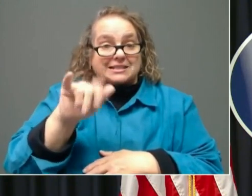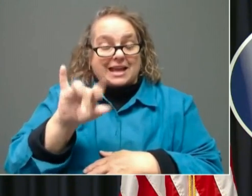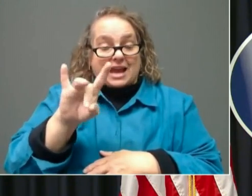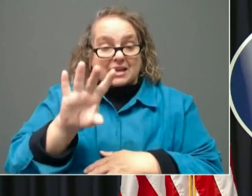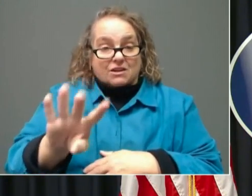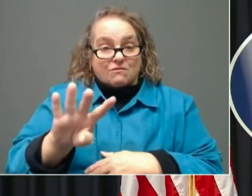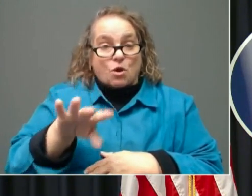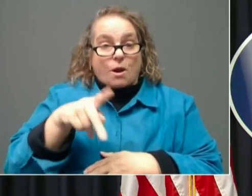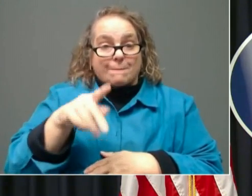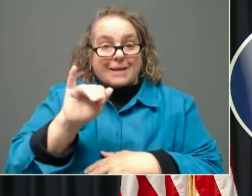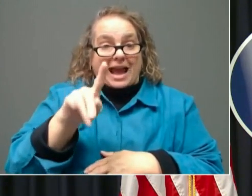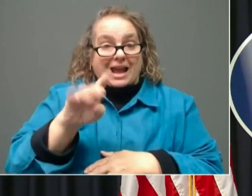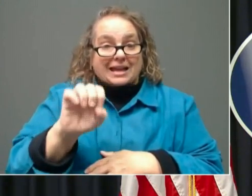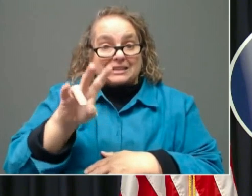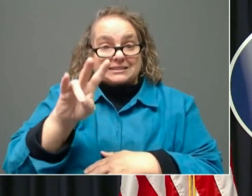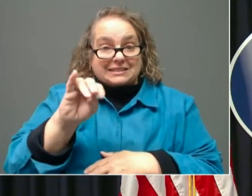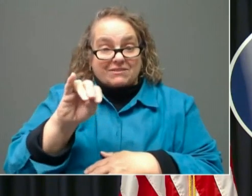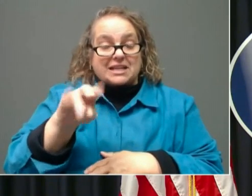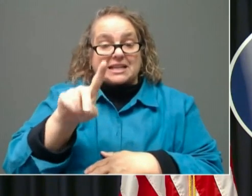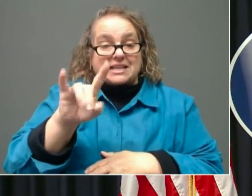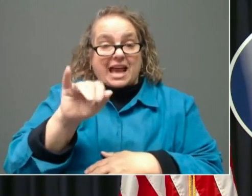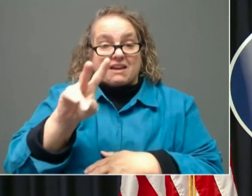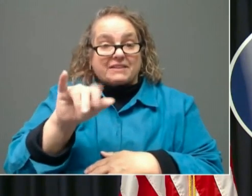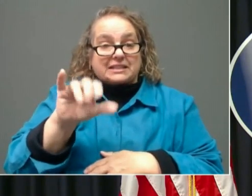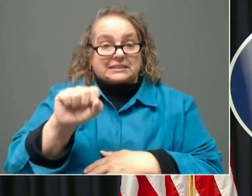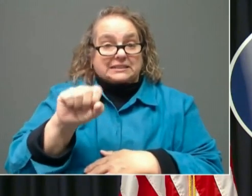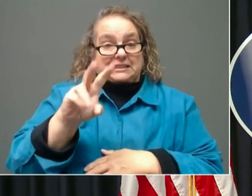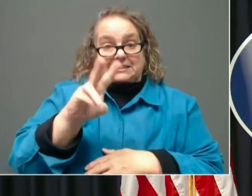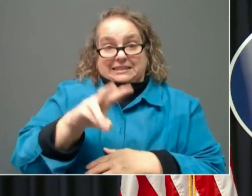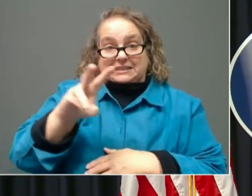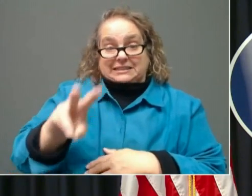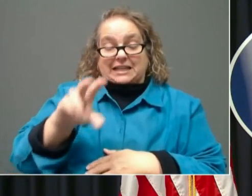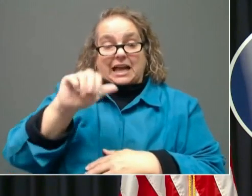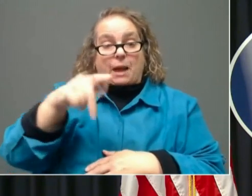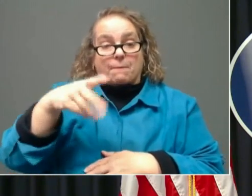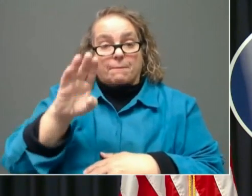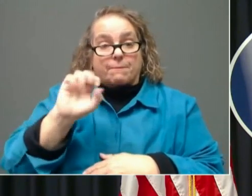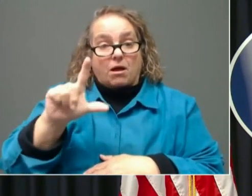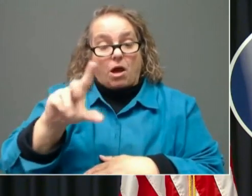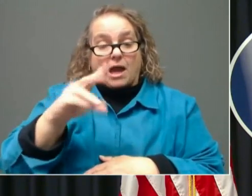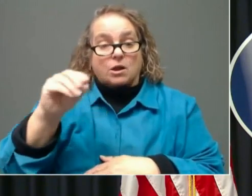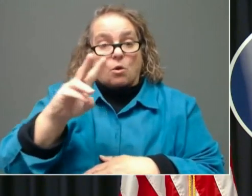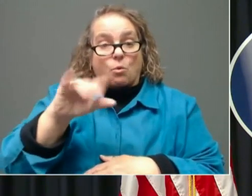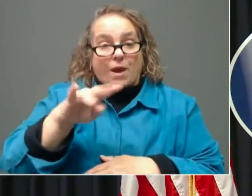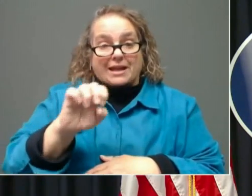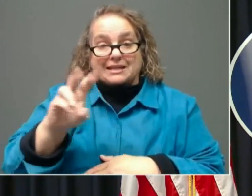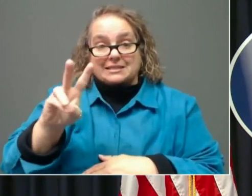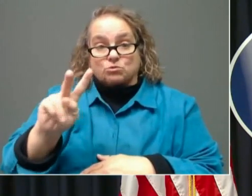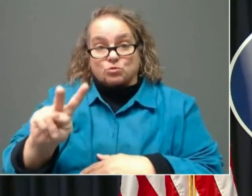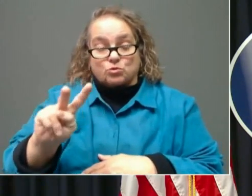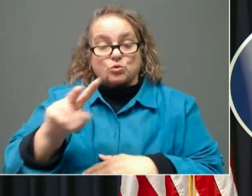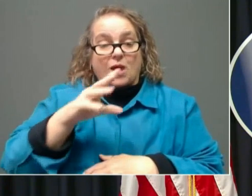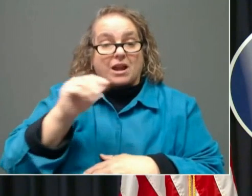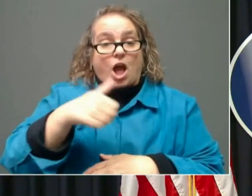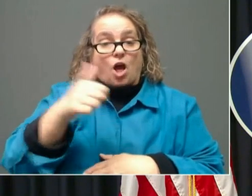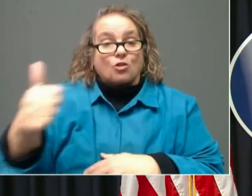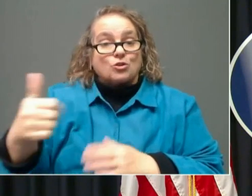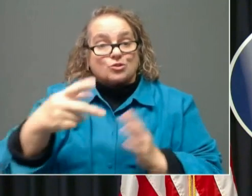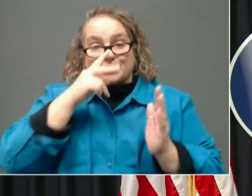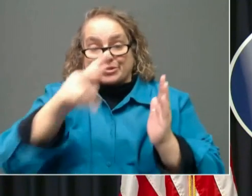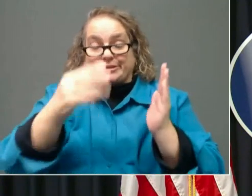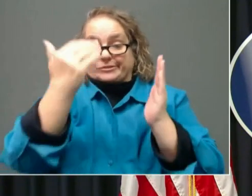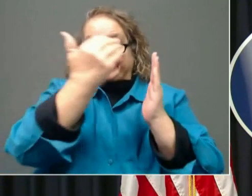Pike 70, Davis 66, Campbell and Wayne 62, and the others can be found on